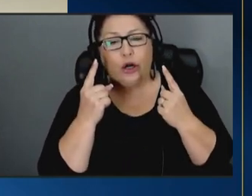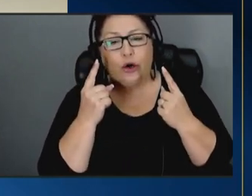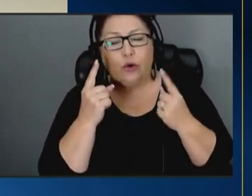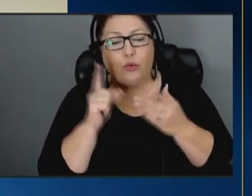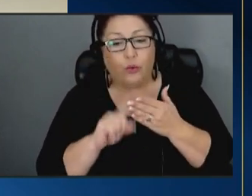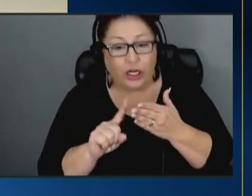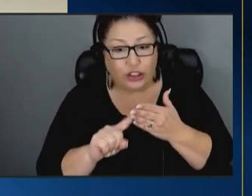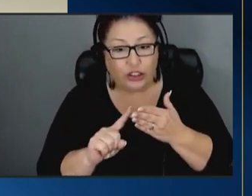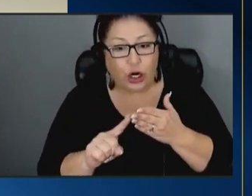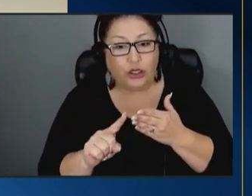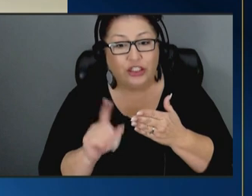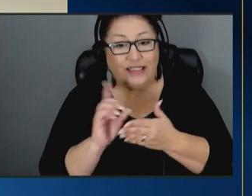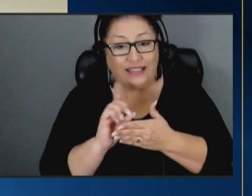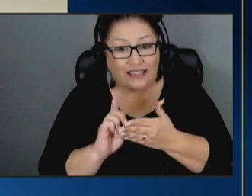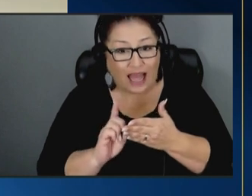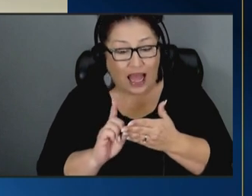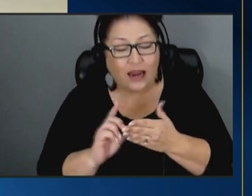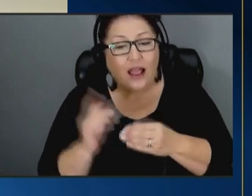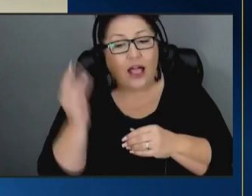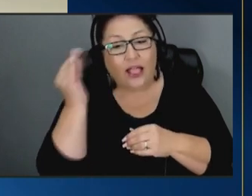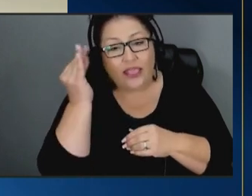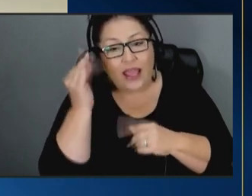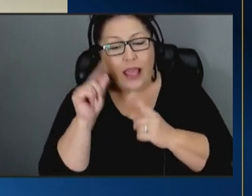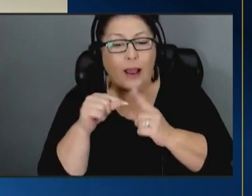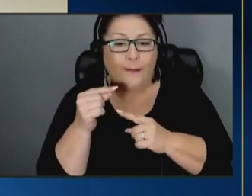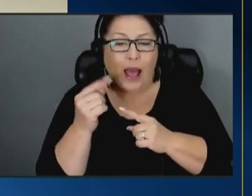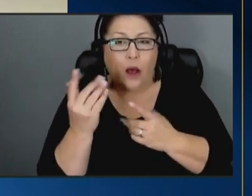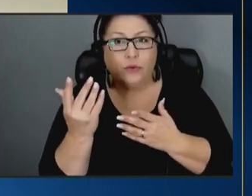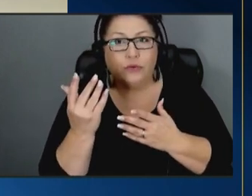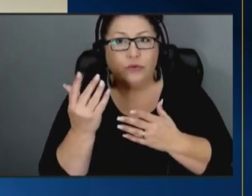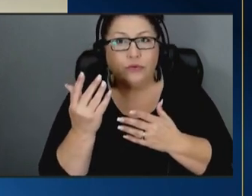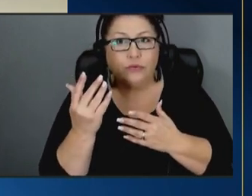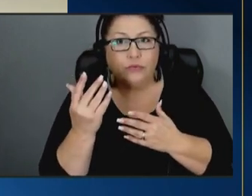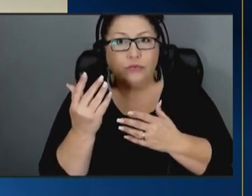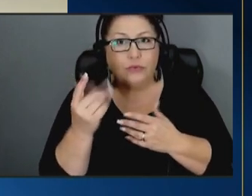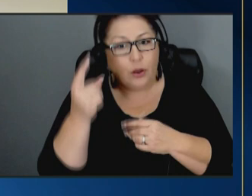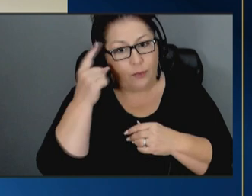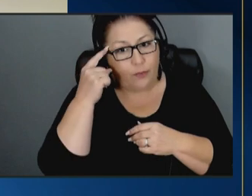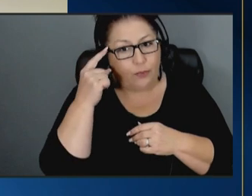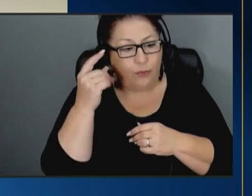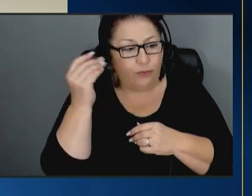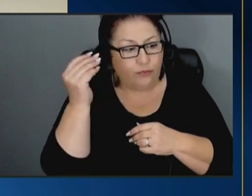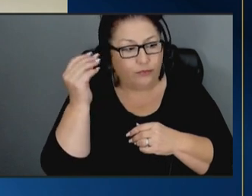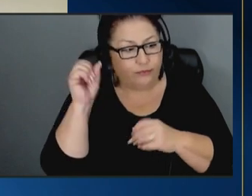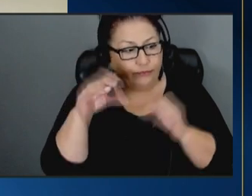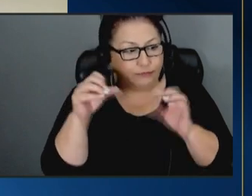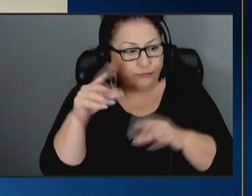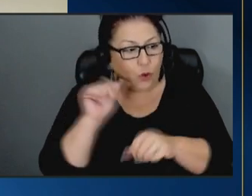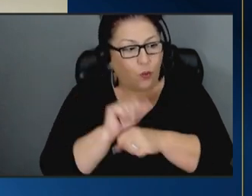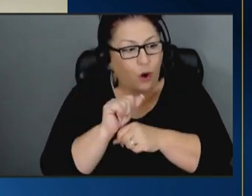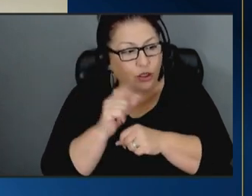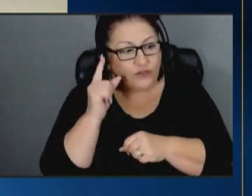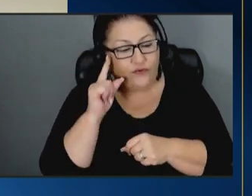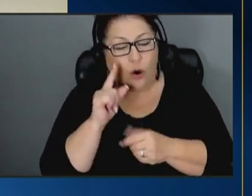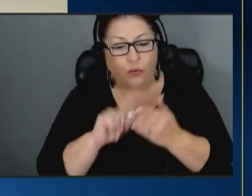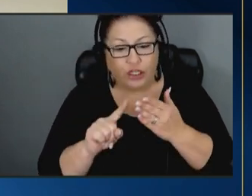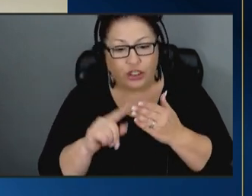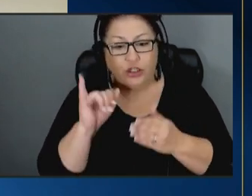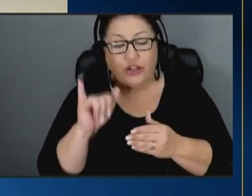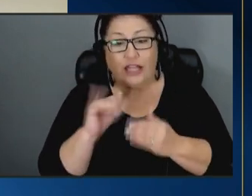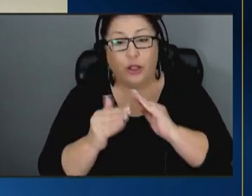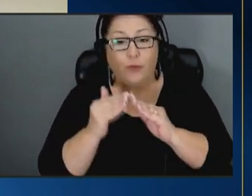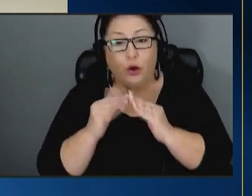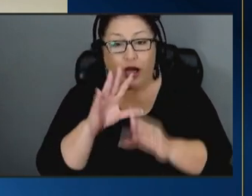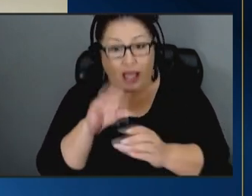design thinking about uh frameworks for research that are uh community engaged that acknowledge tribal